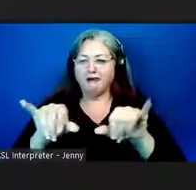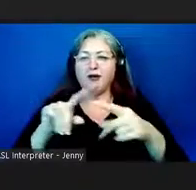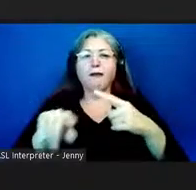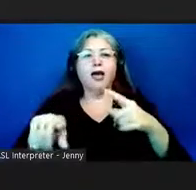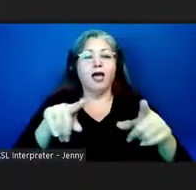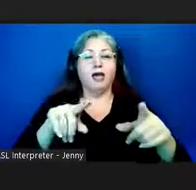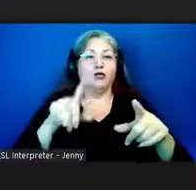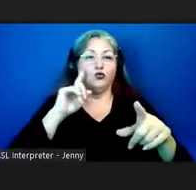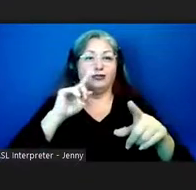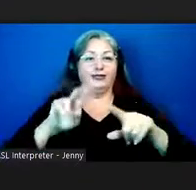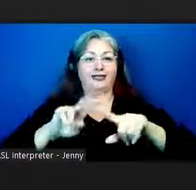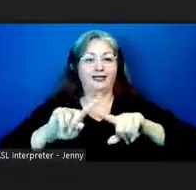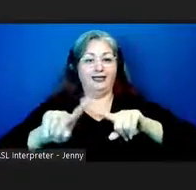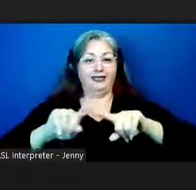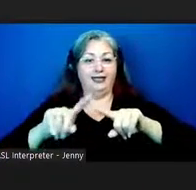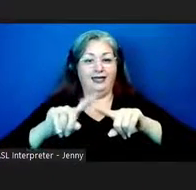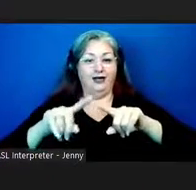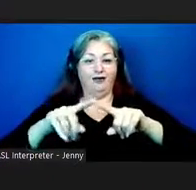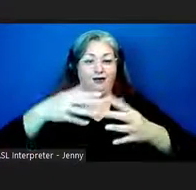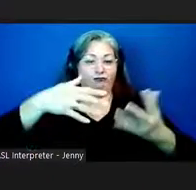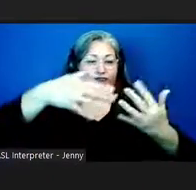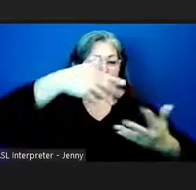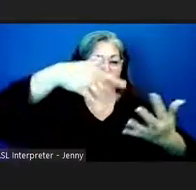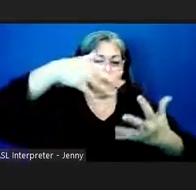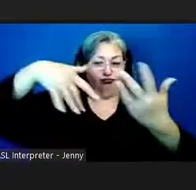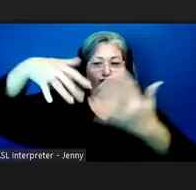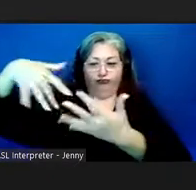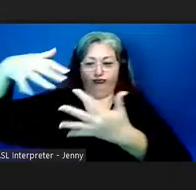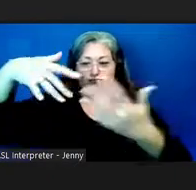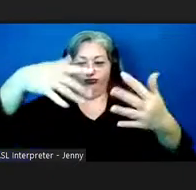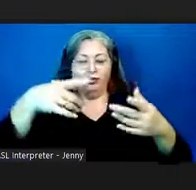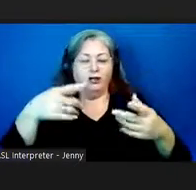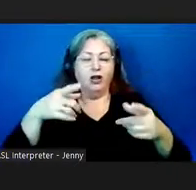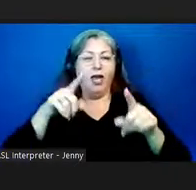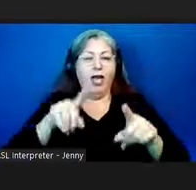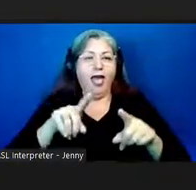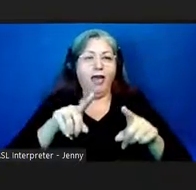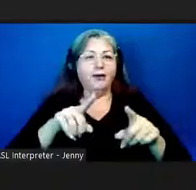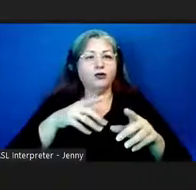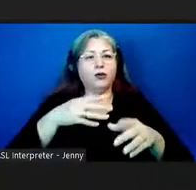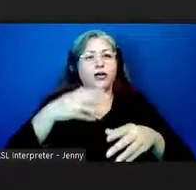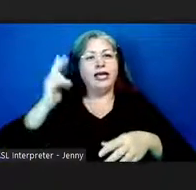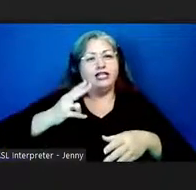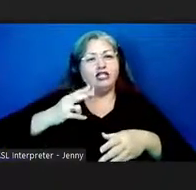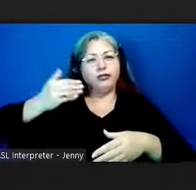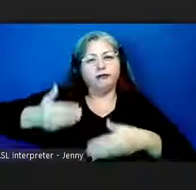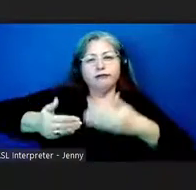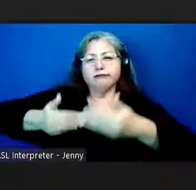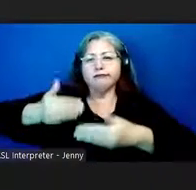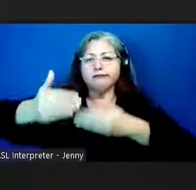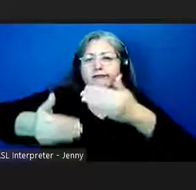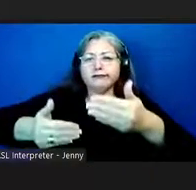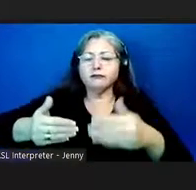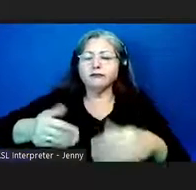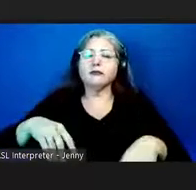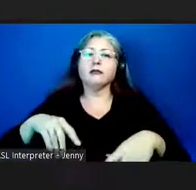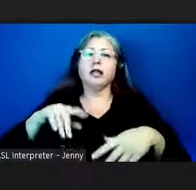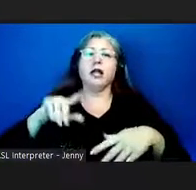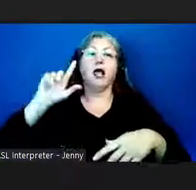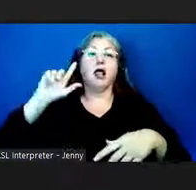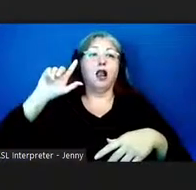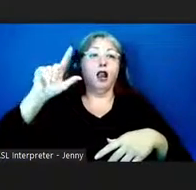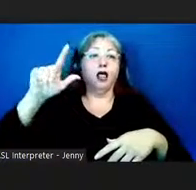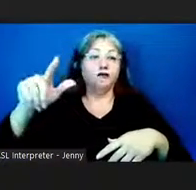interactions that were happening at a certain time in our history and how they would eventually